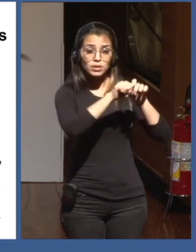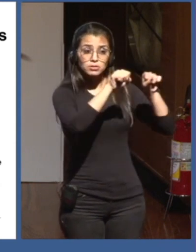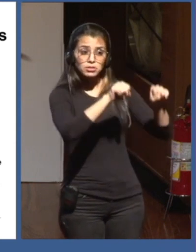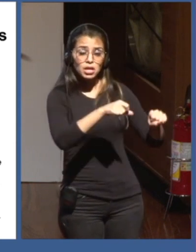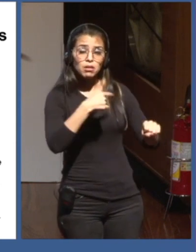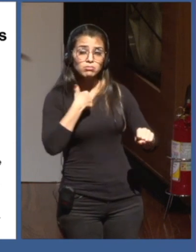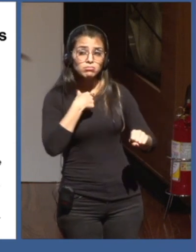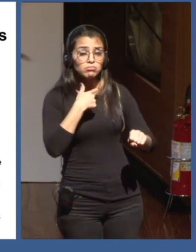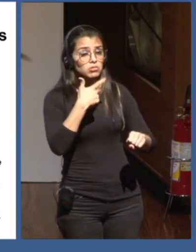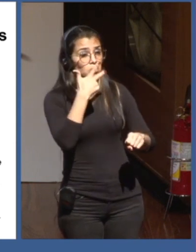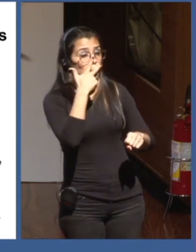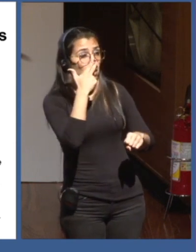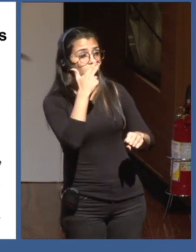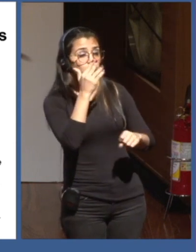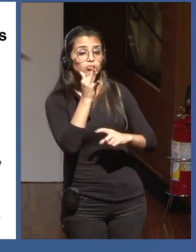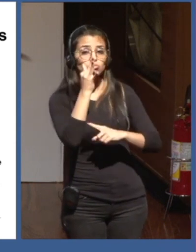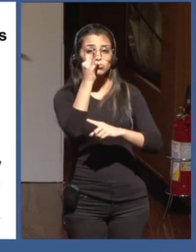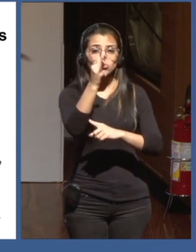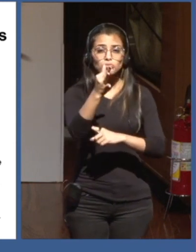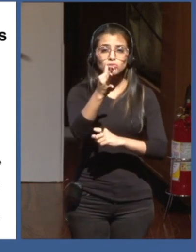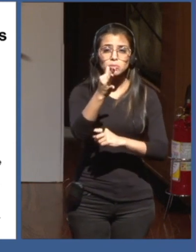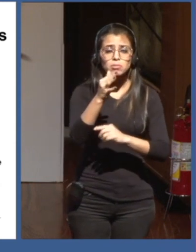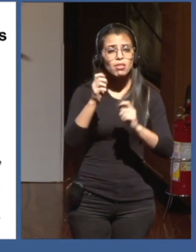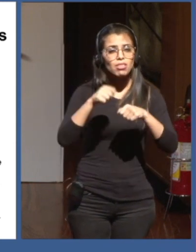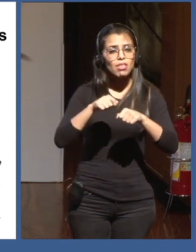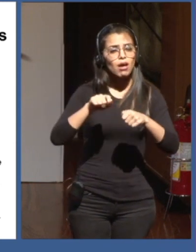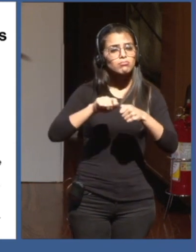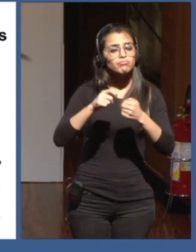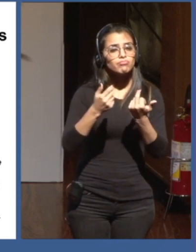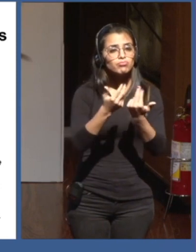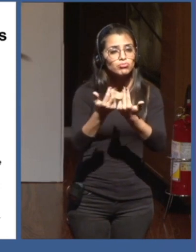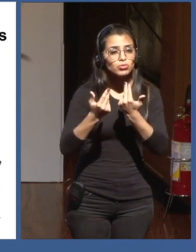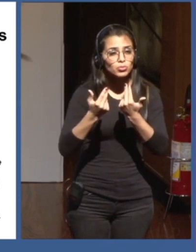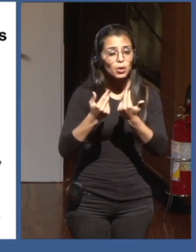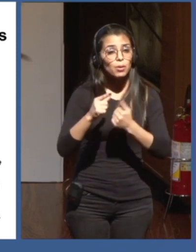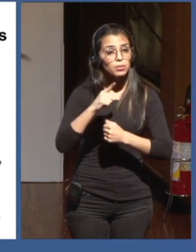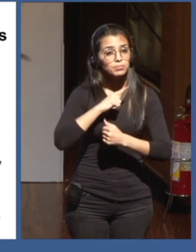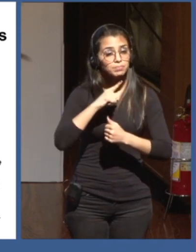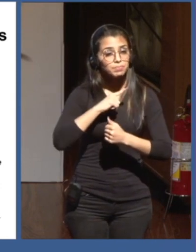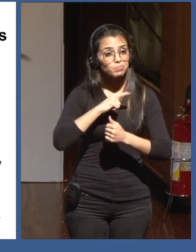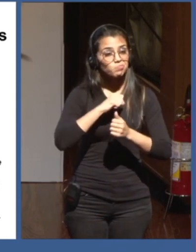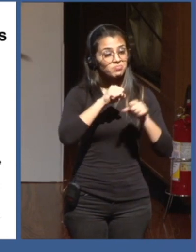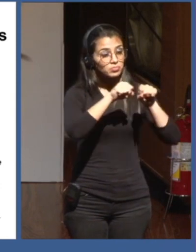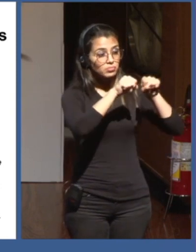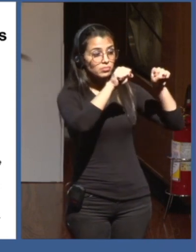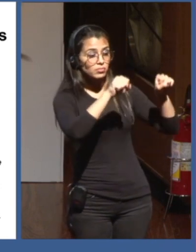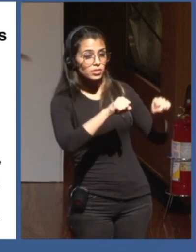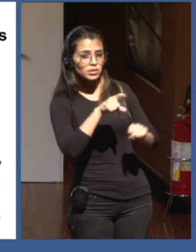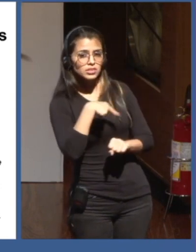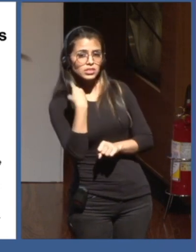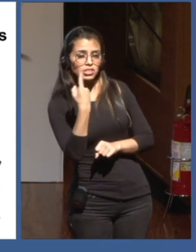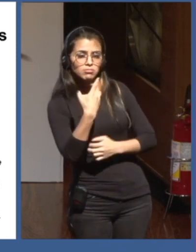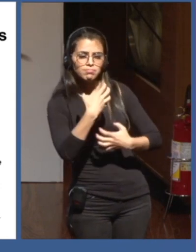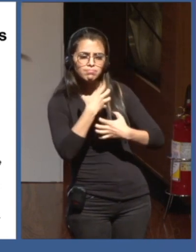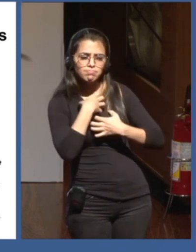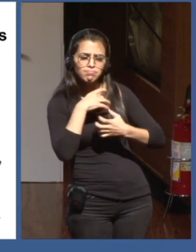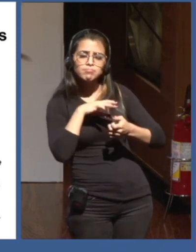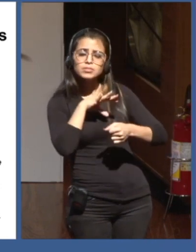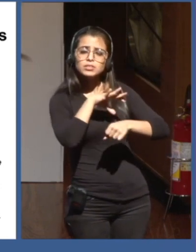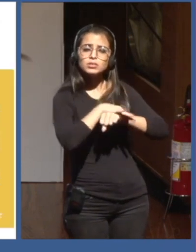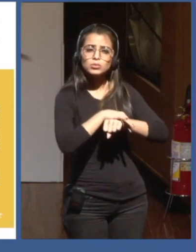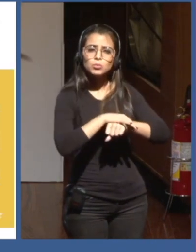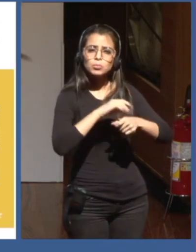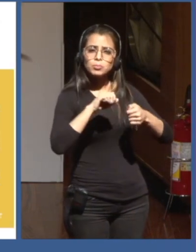and there would be a system that makes us feel safe about doing that, and that would feed a better human AI system.